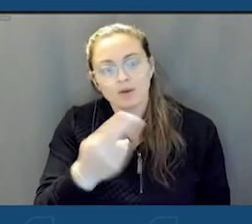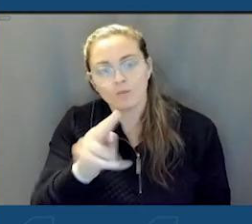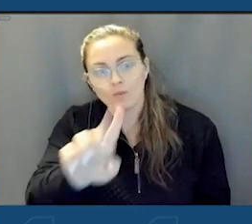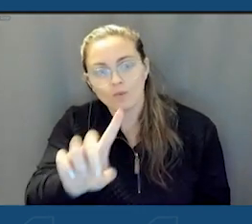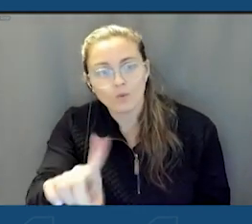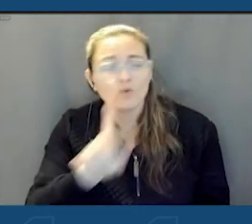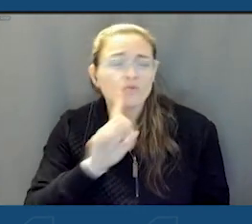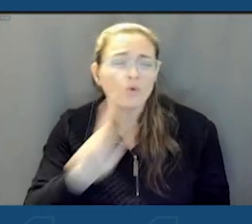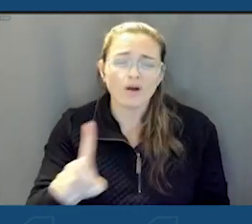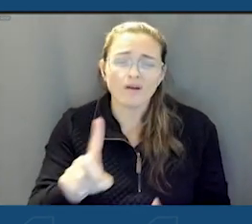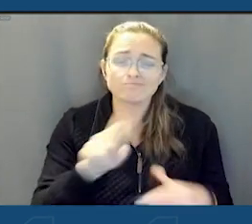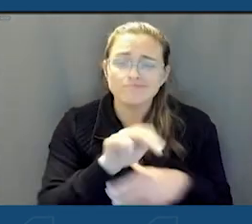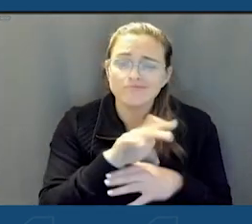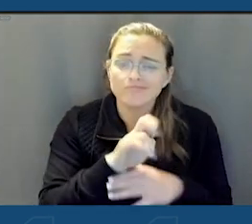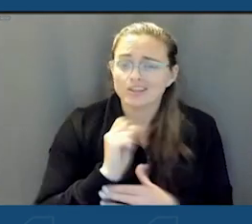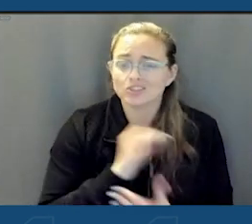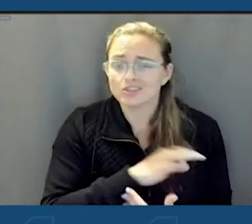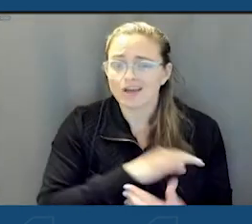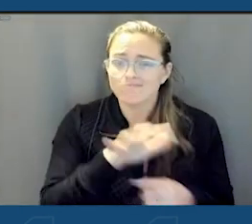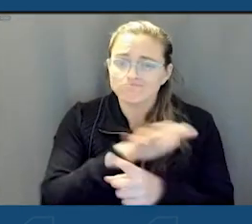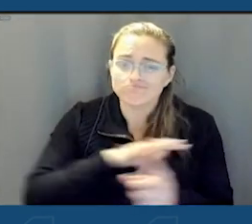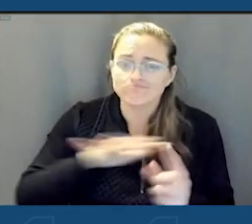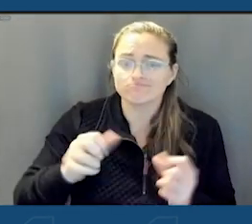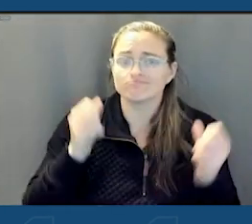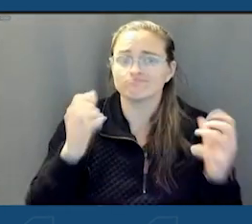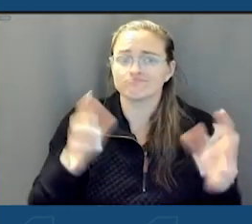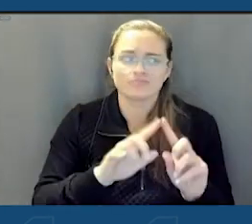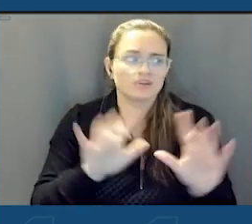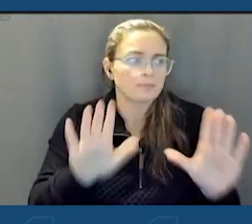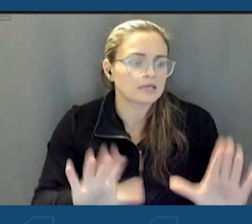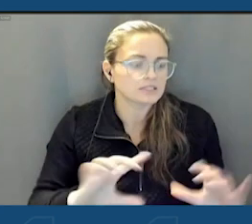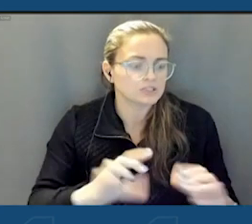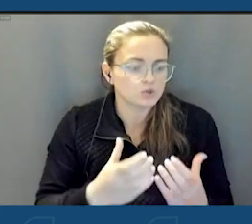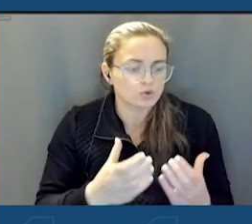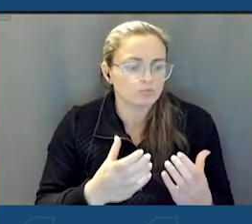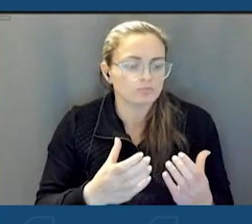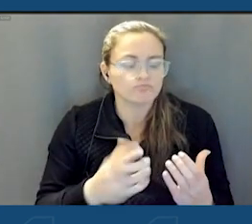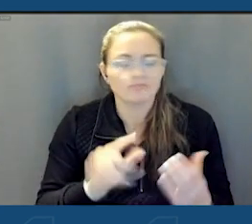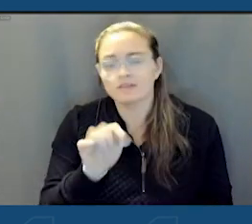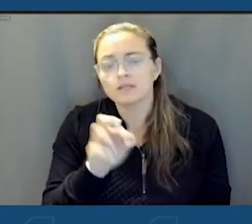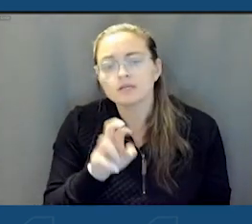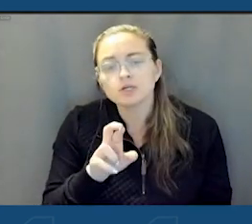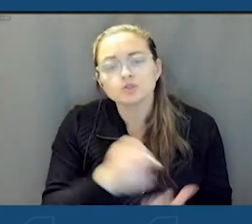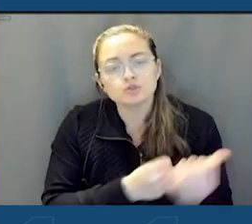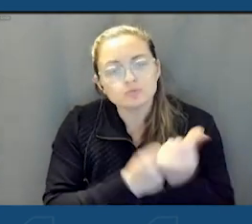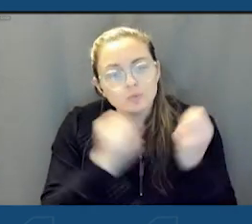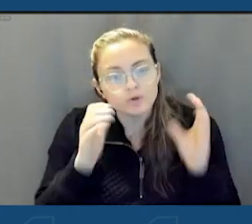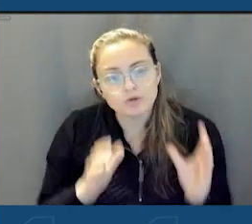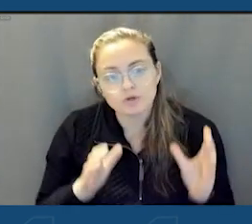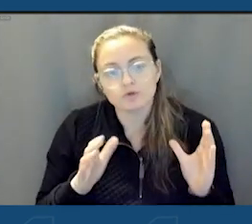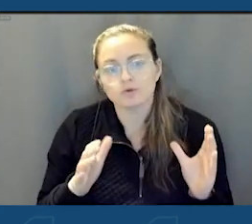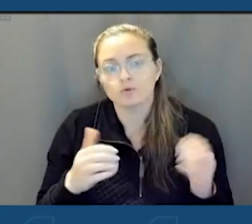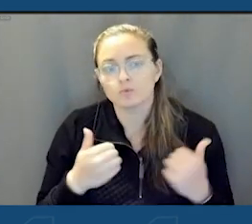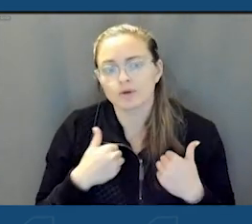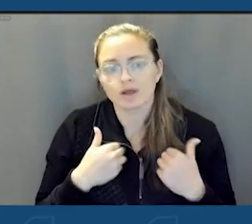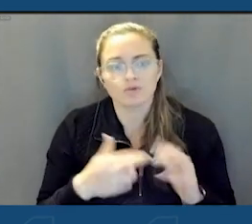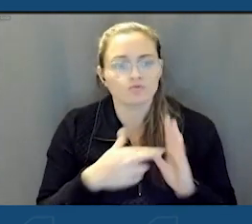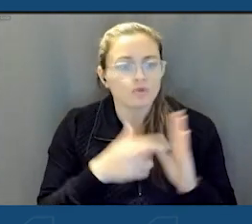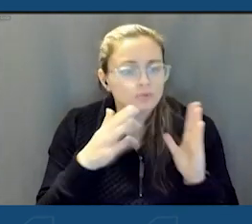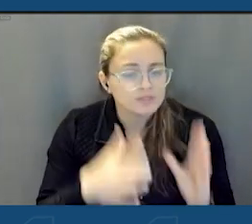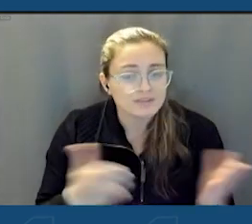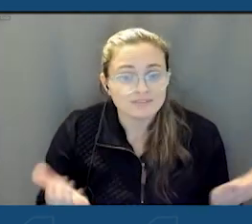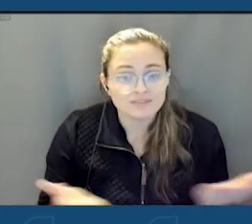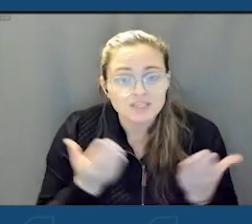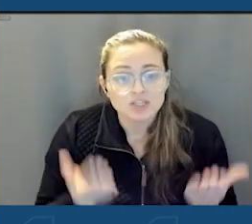staff, we're also surrounded by an incredible group of Lancaster supporters. We have representatives here